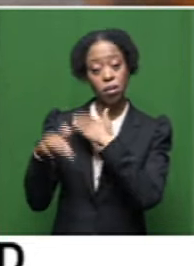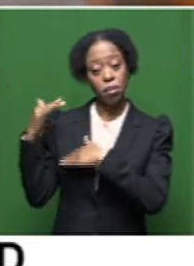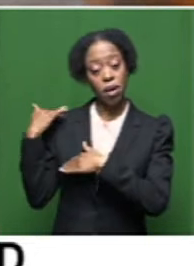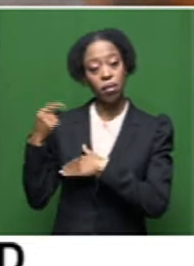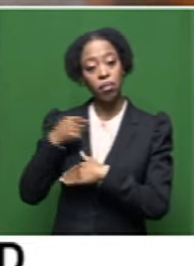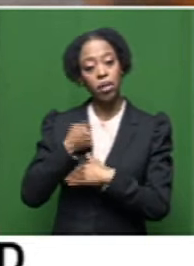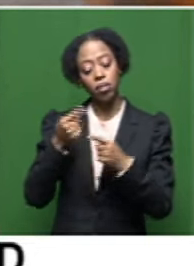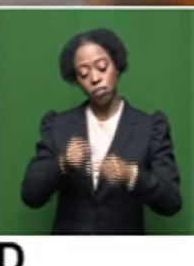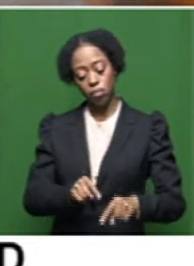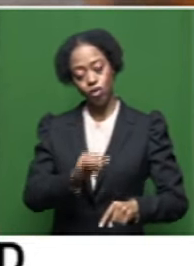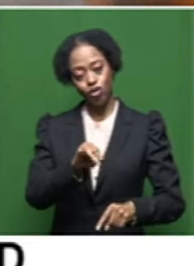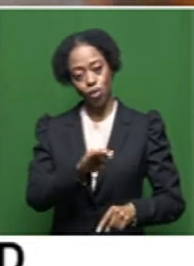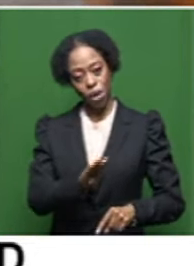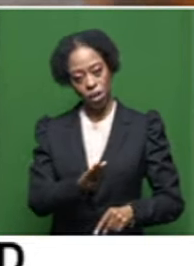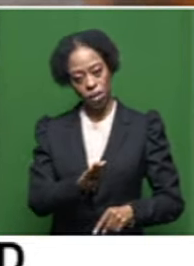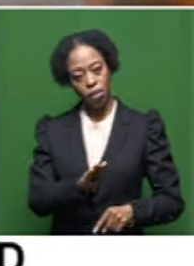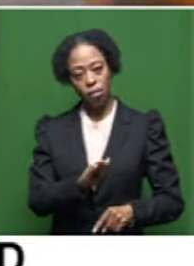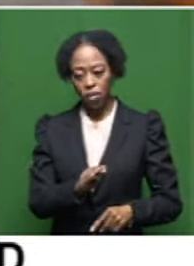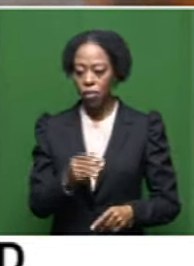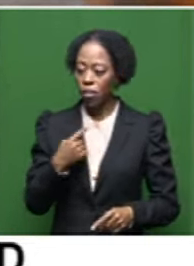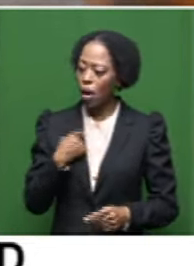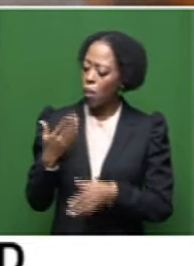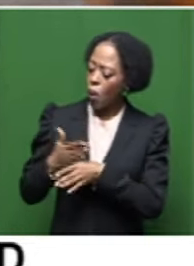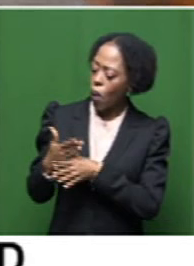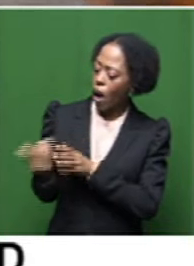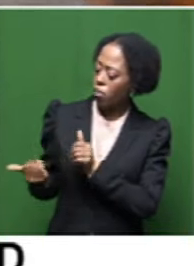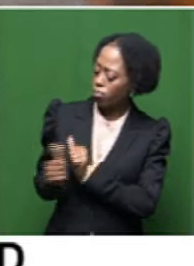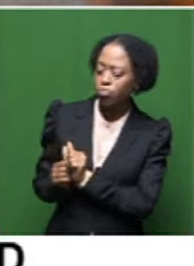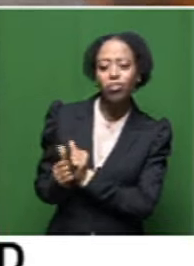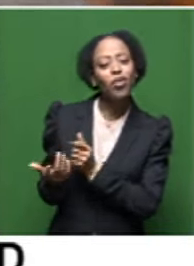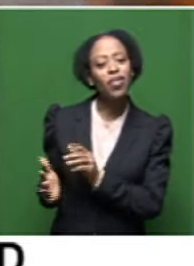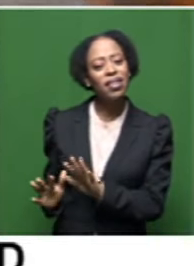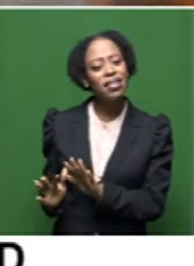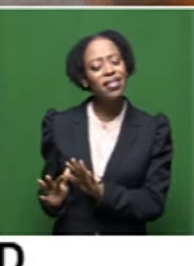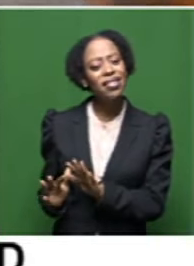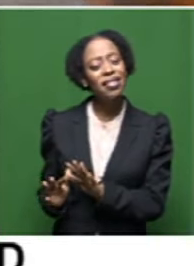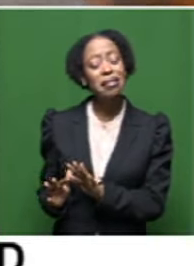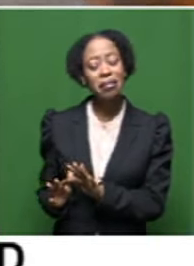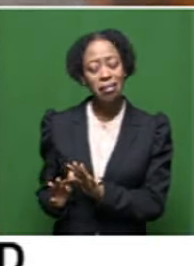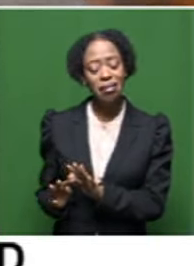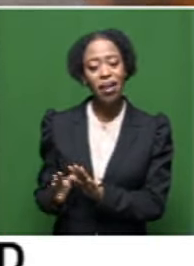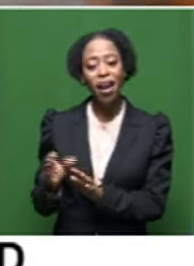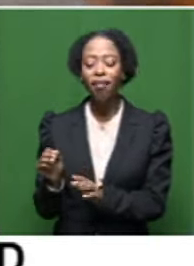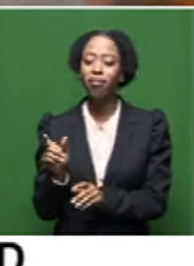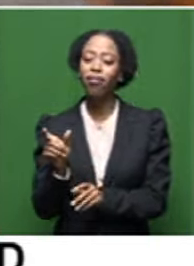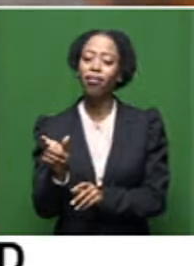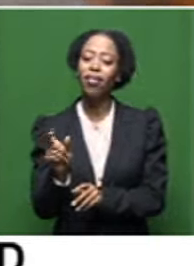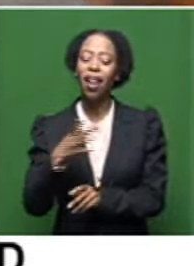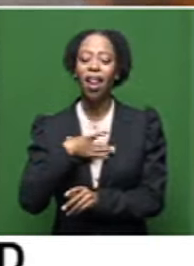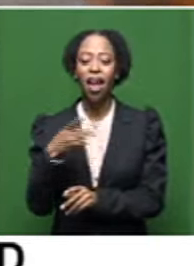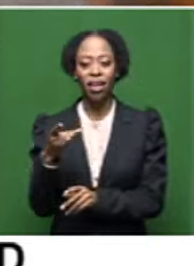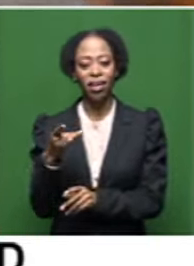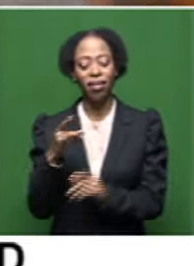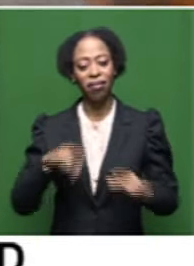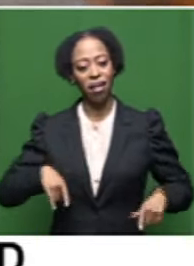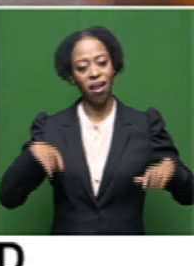Joburg and to get to work with him. And there was a metaphor that he liked